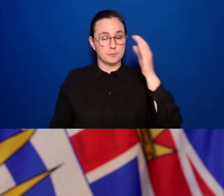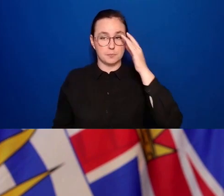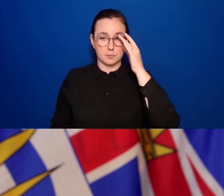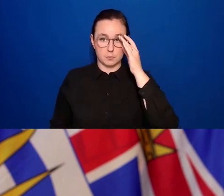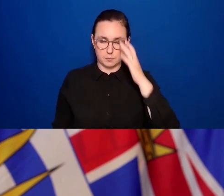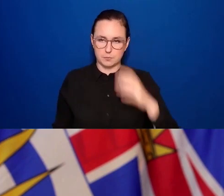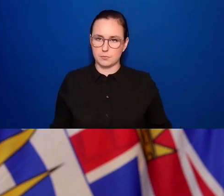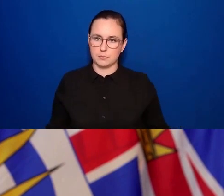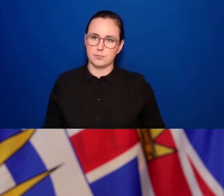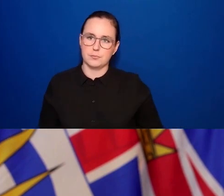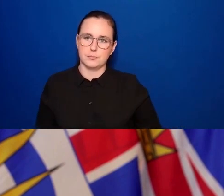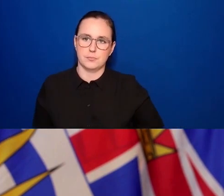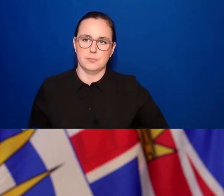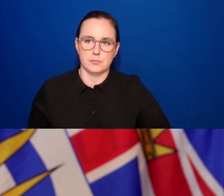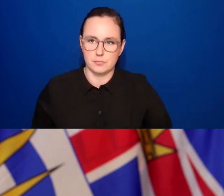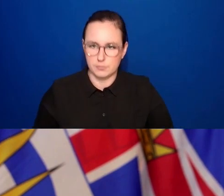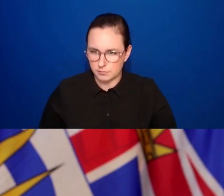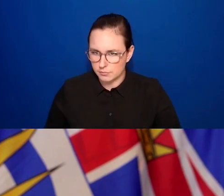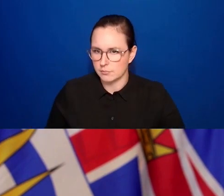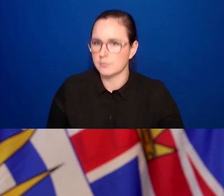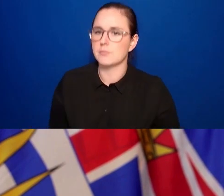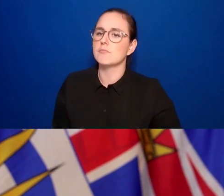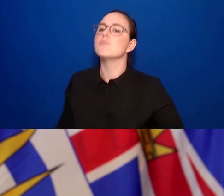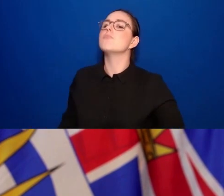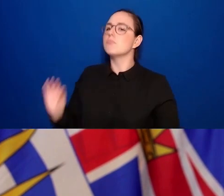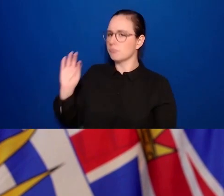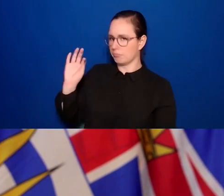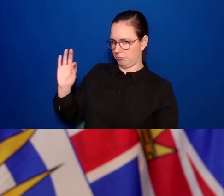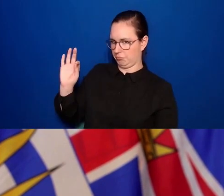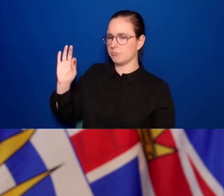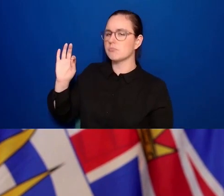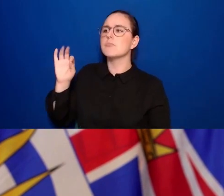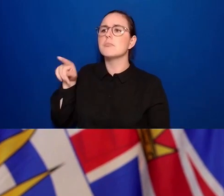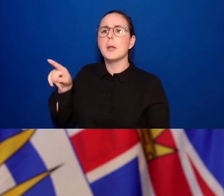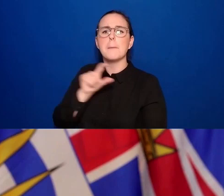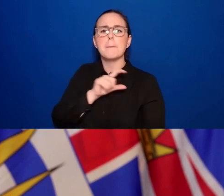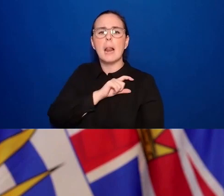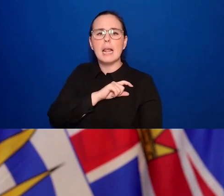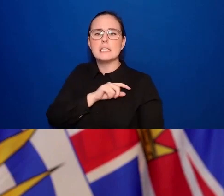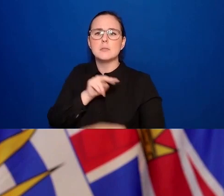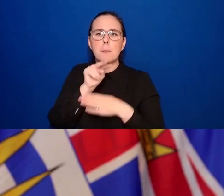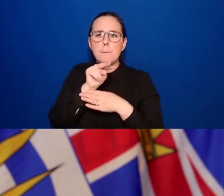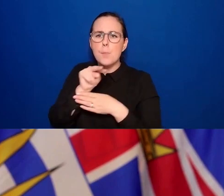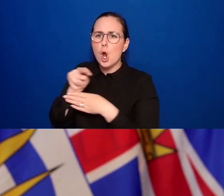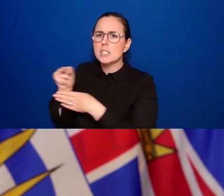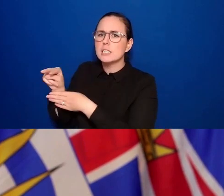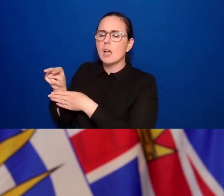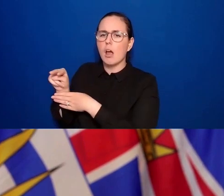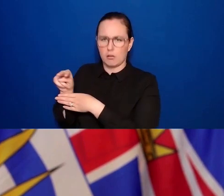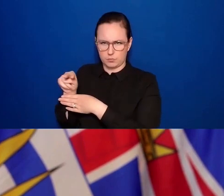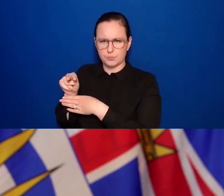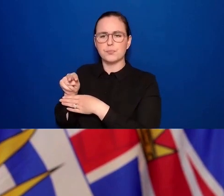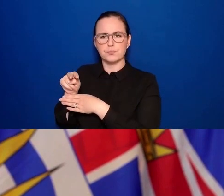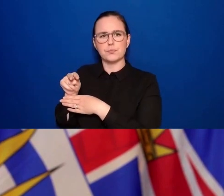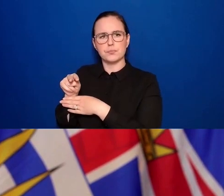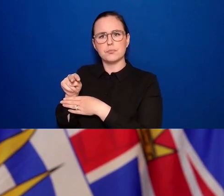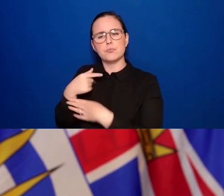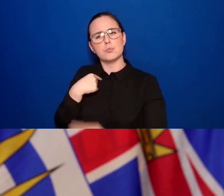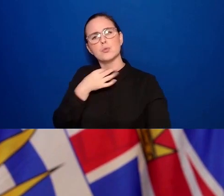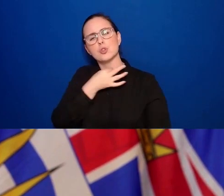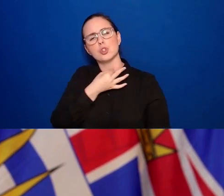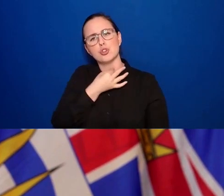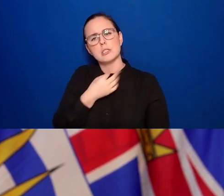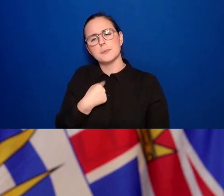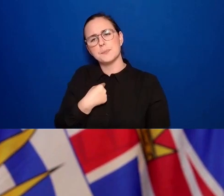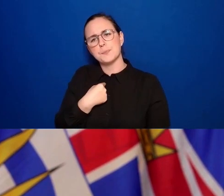Hi there, talking about enforcement, I'm wondering, you're saying for the next few weeks, how soon is the hammer going to come